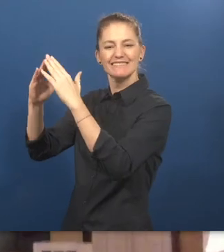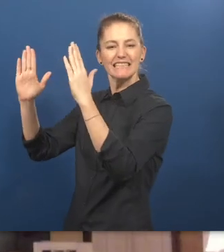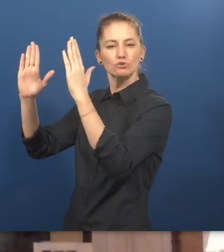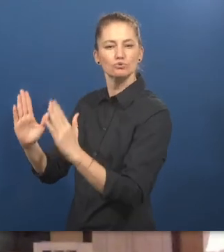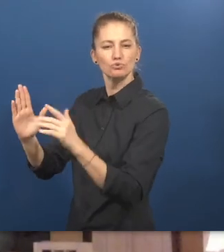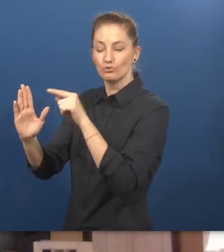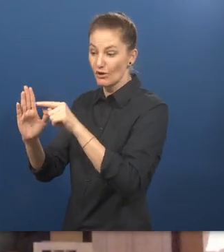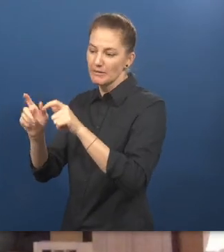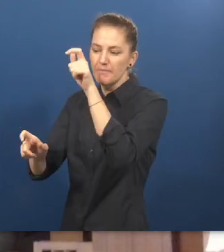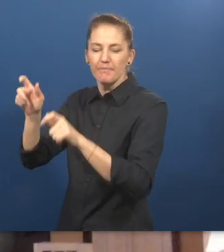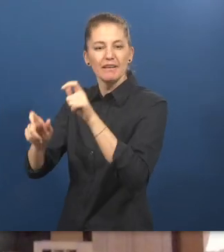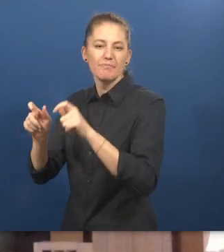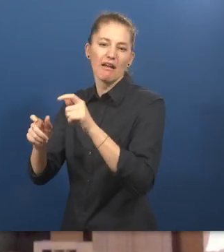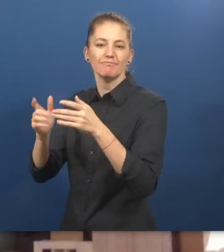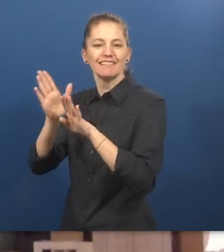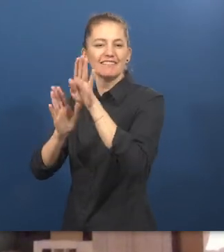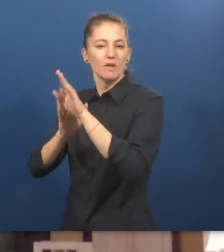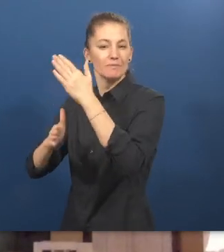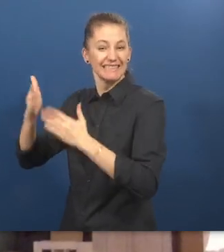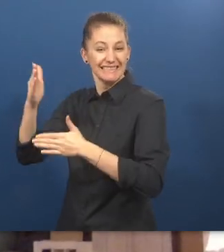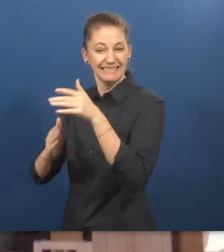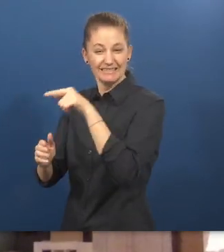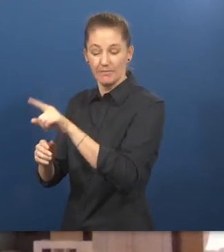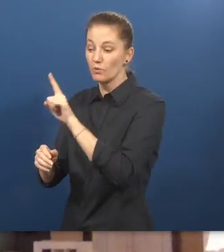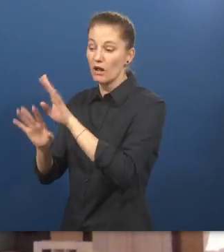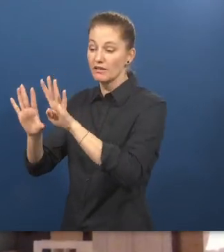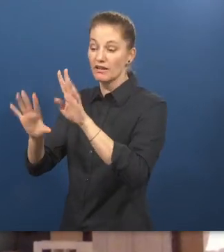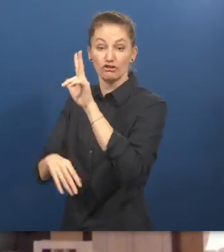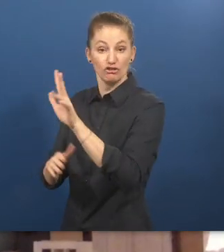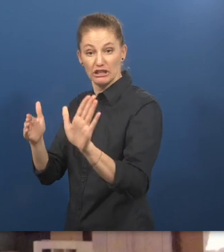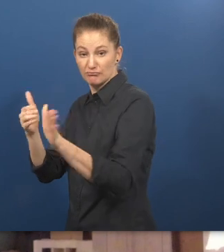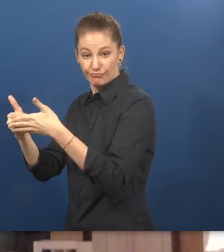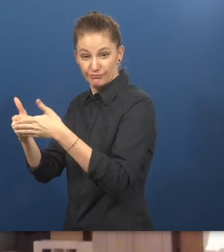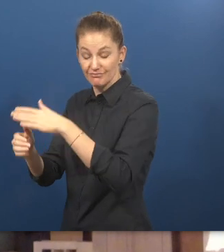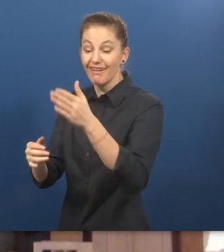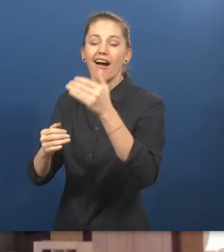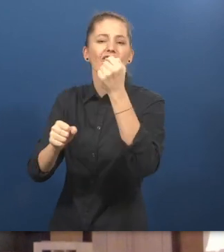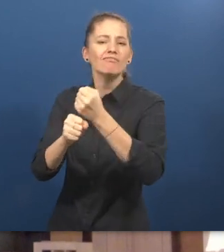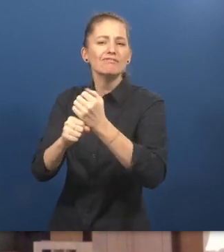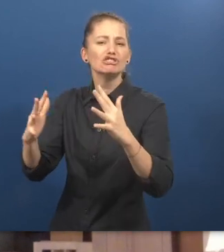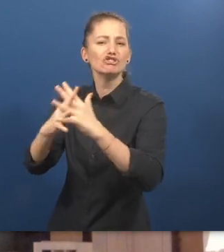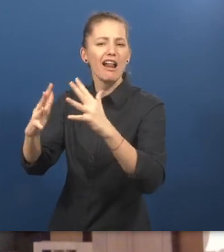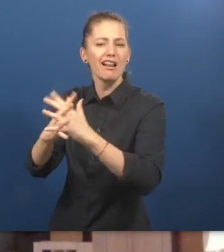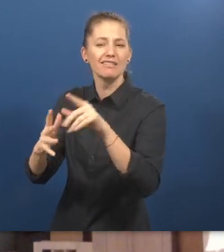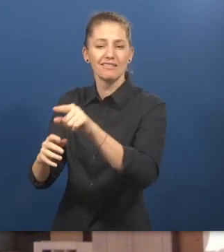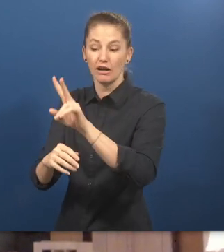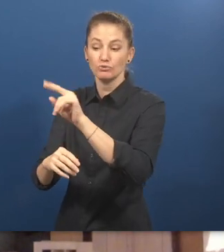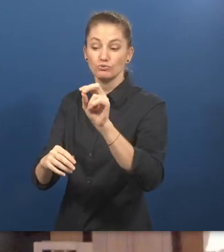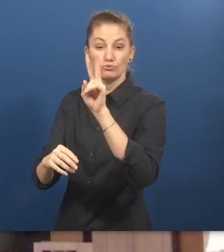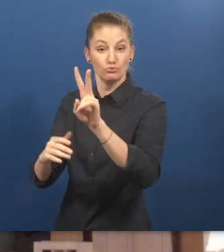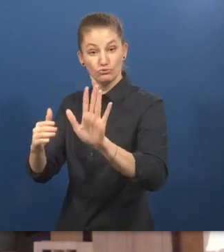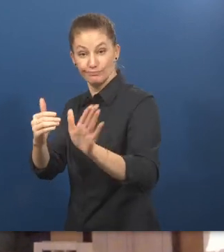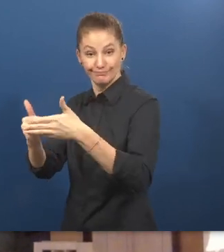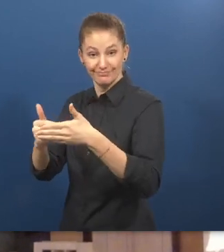The State of Vermont closed its state institution for people with developmental disabilities in 1993, and the last sheltered workshop